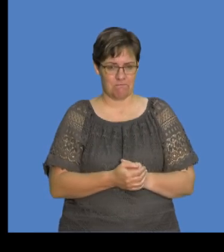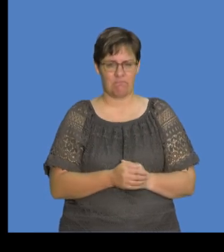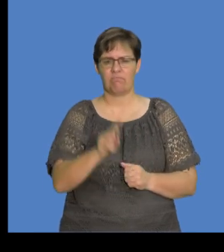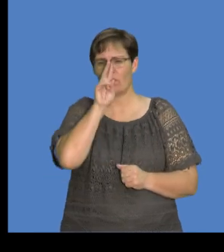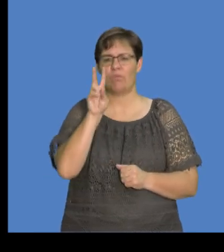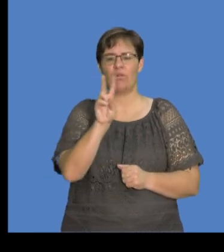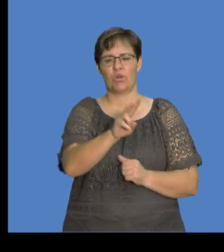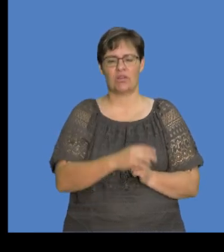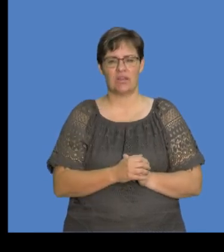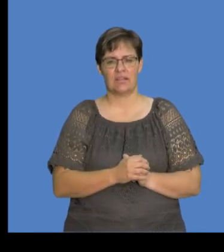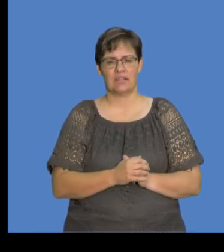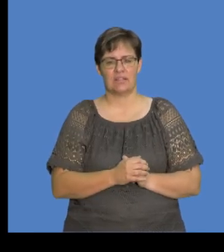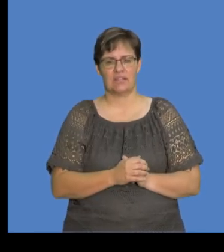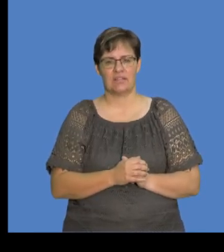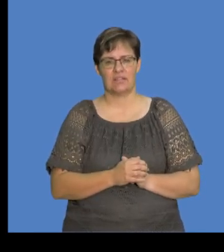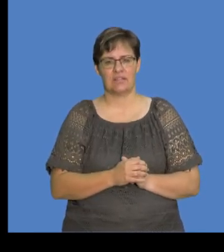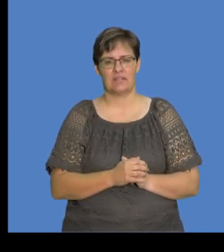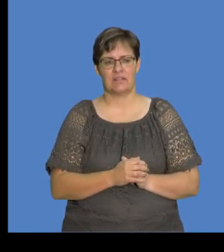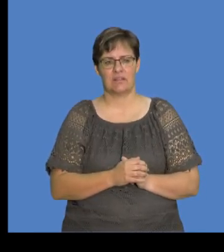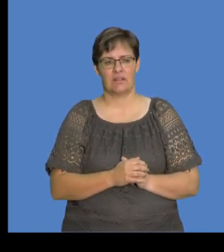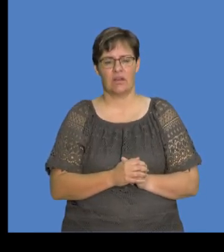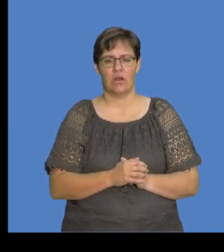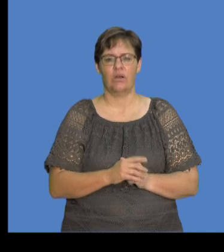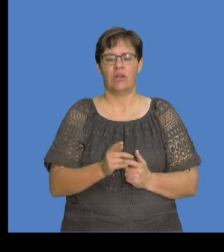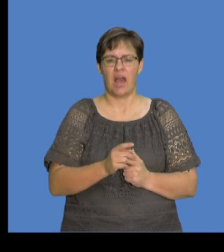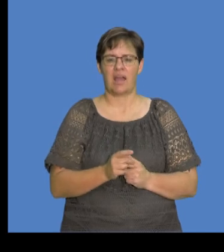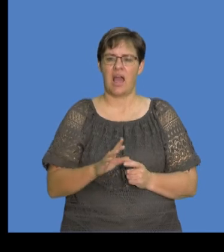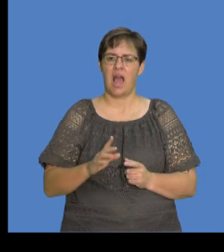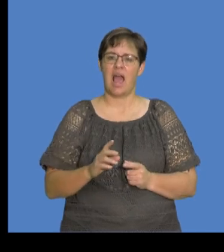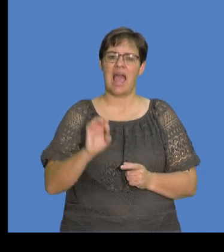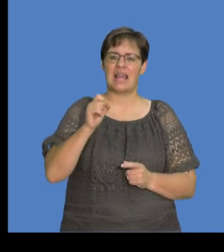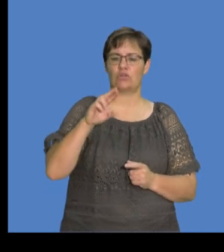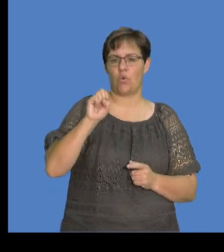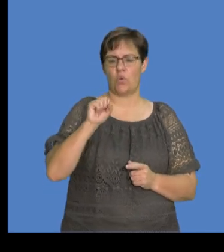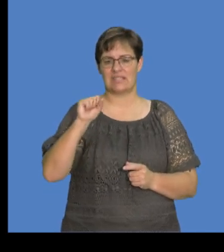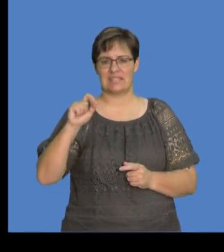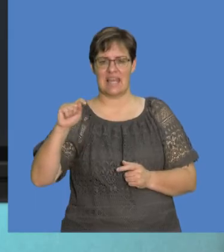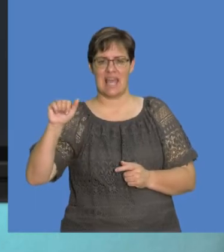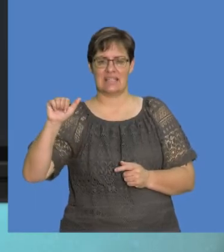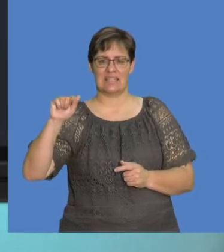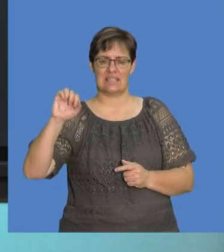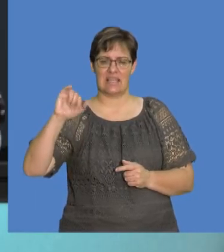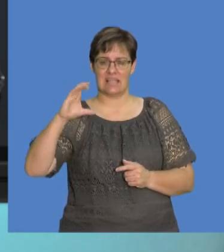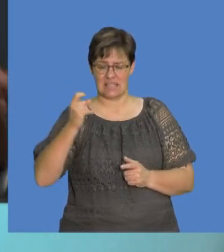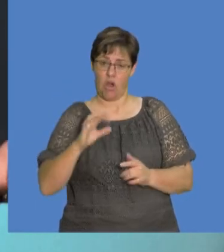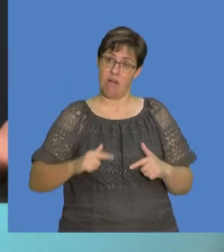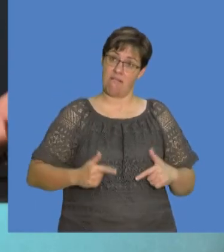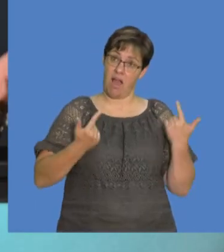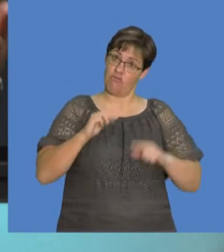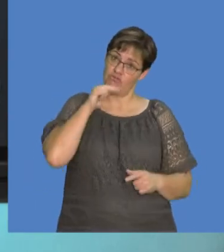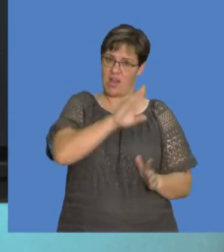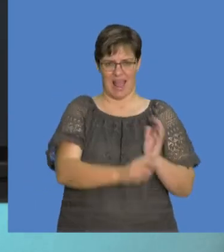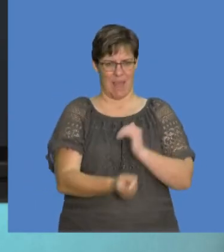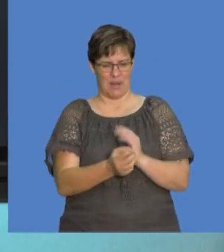right? Now, let's look at some of the, you know, real-life applications of electrostatics, because electrostatics,